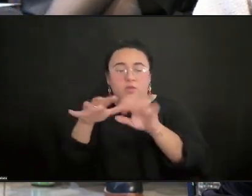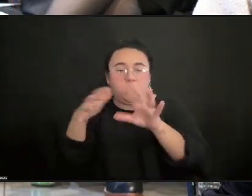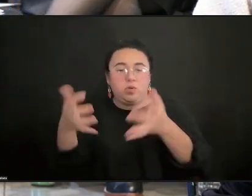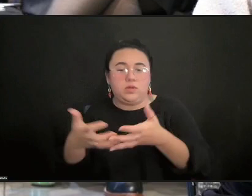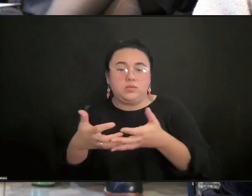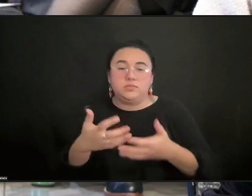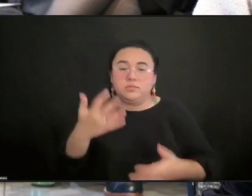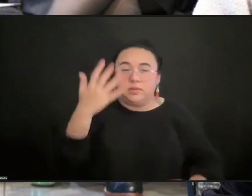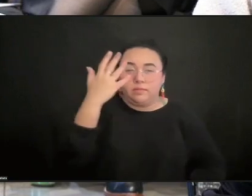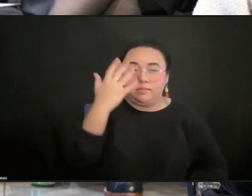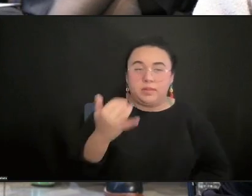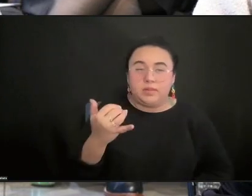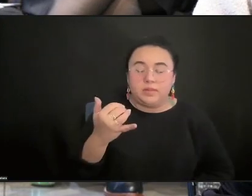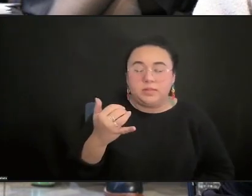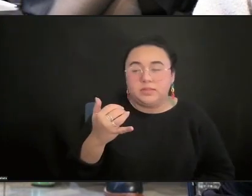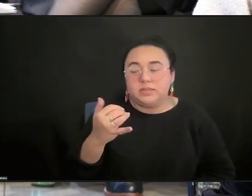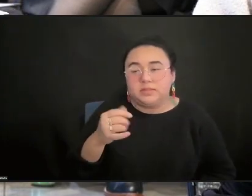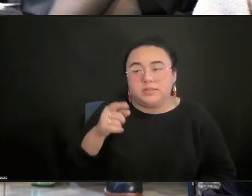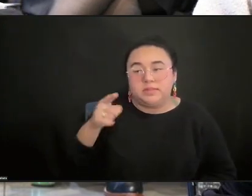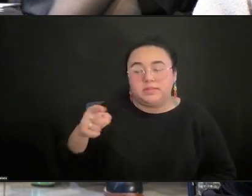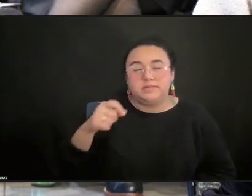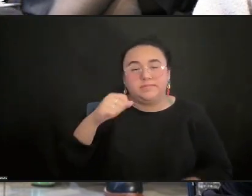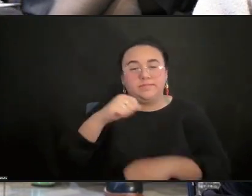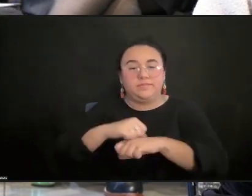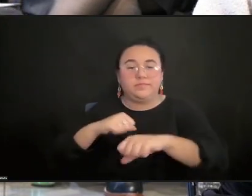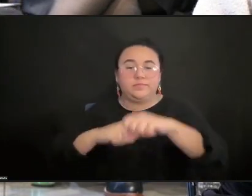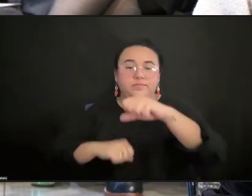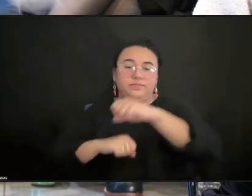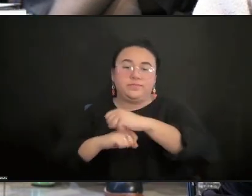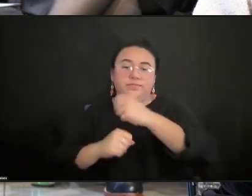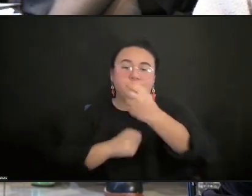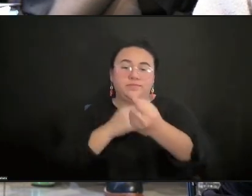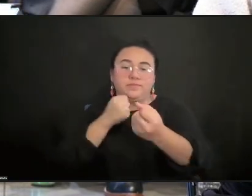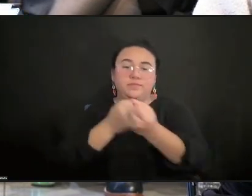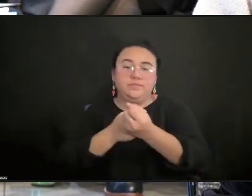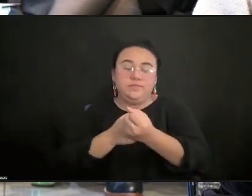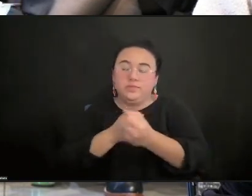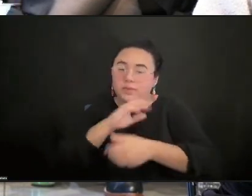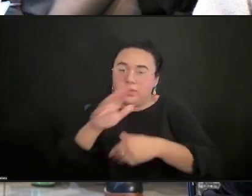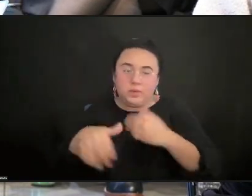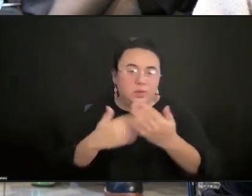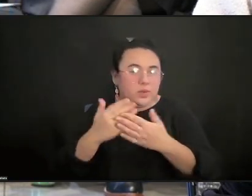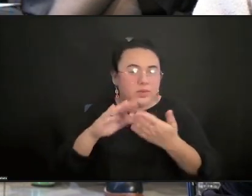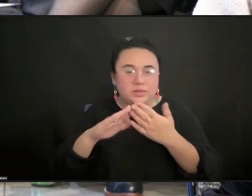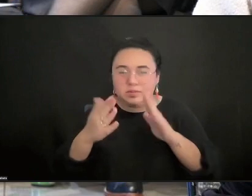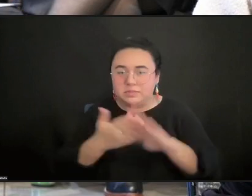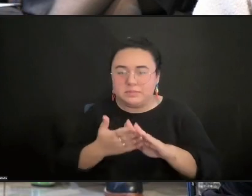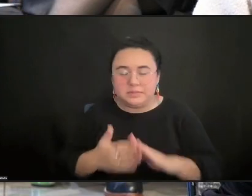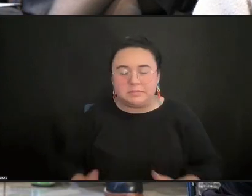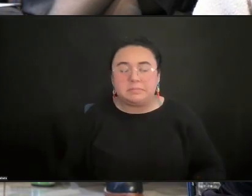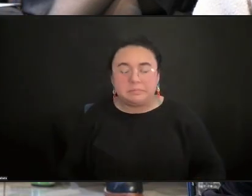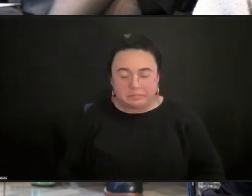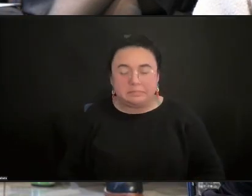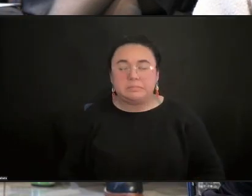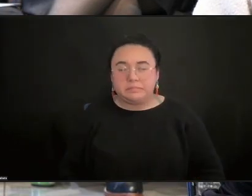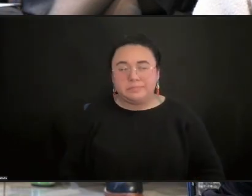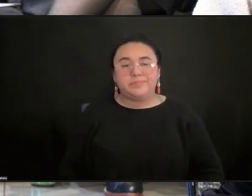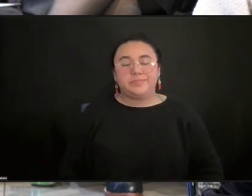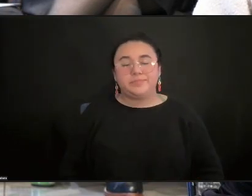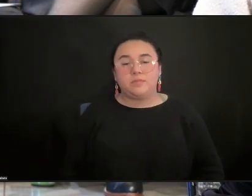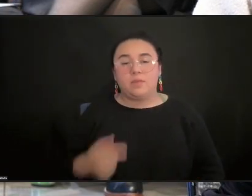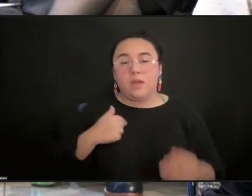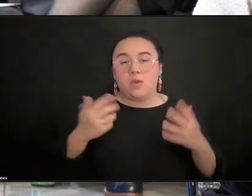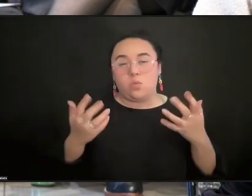that infrastructure was able to support an entire community abroad. So I just want to